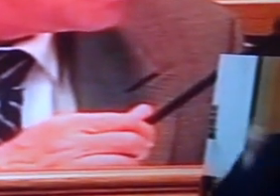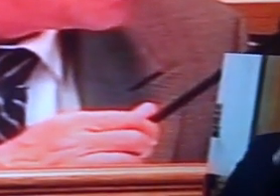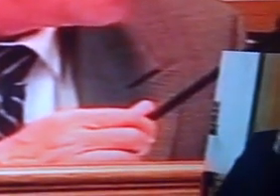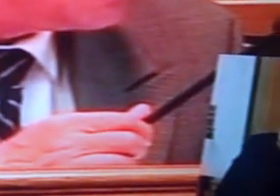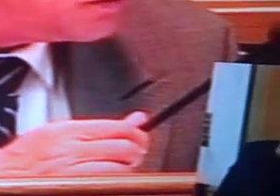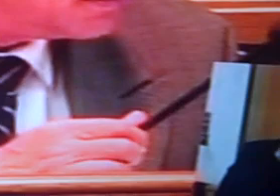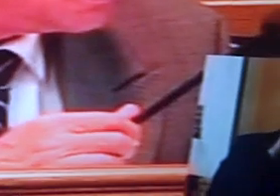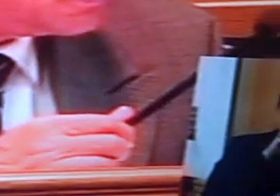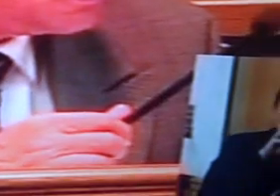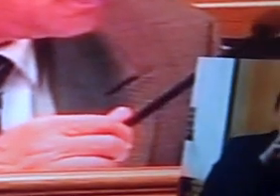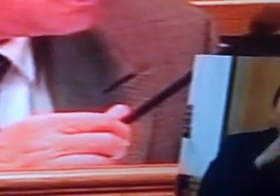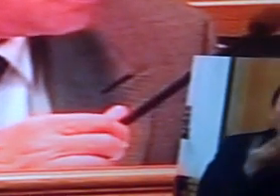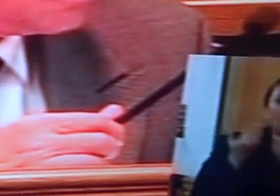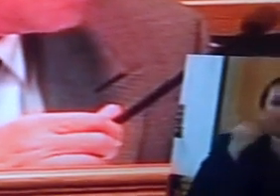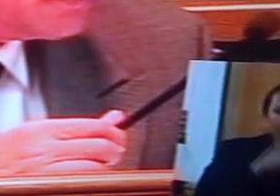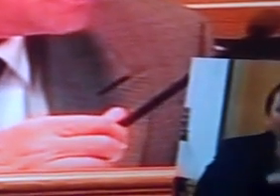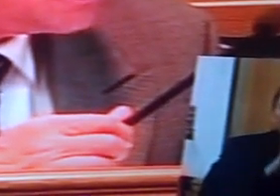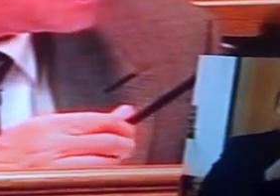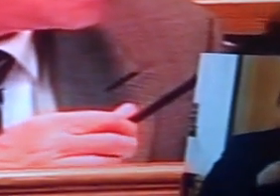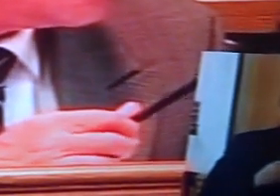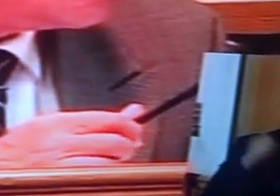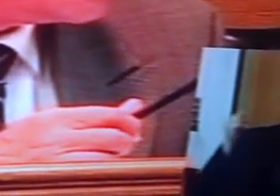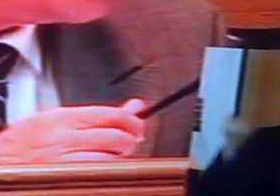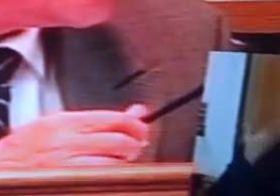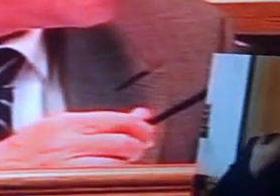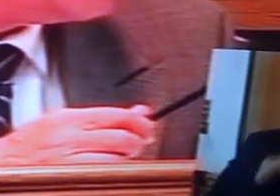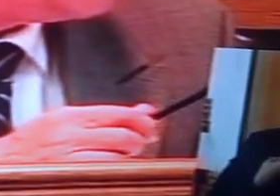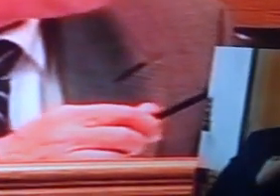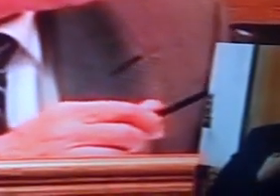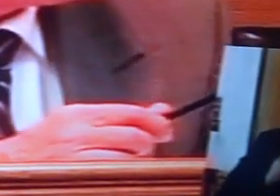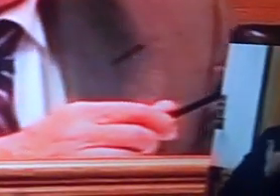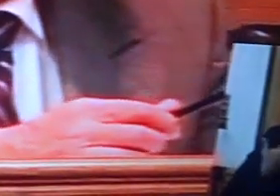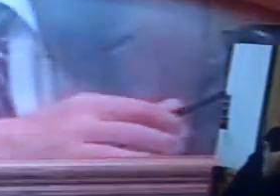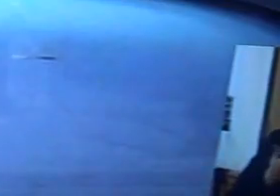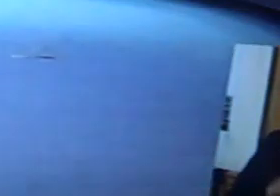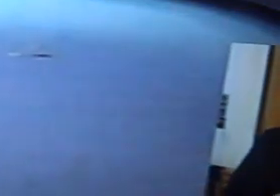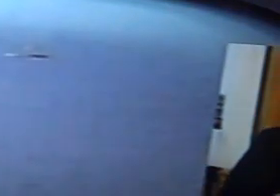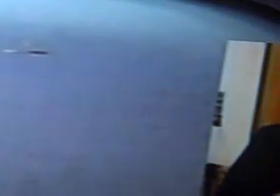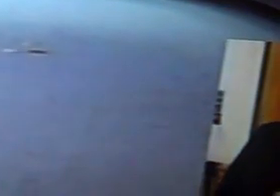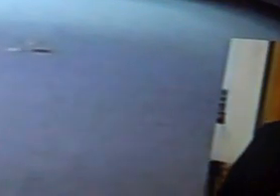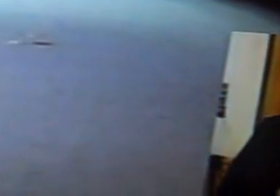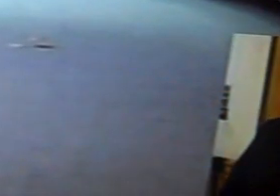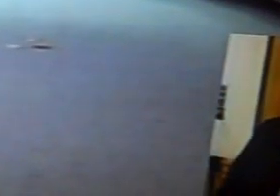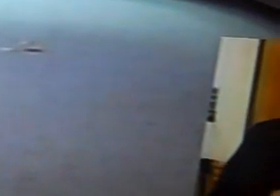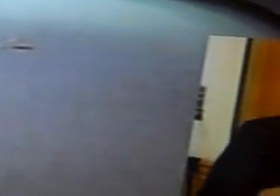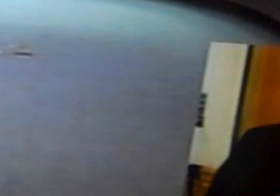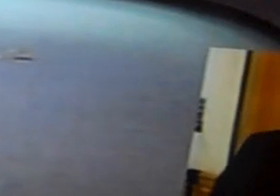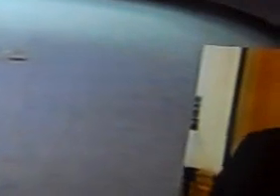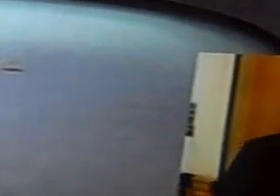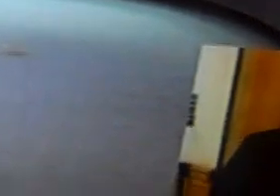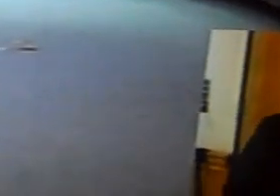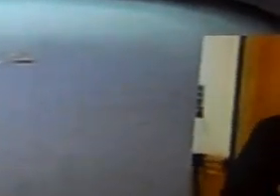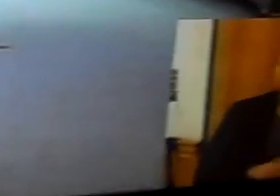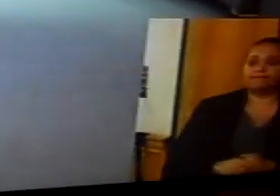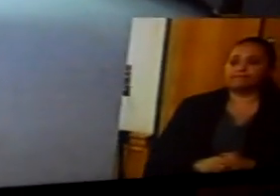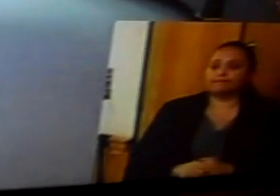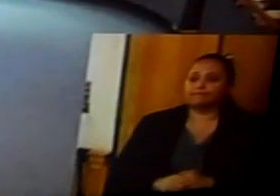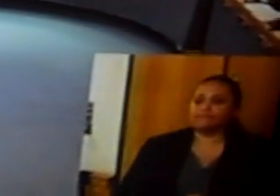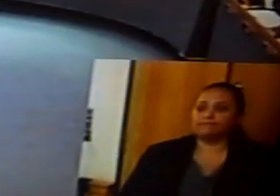once again, there was only one vendor that submitted. Um, Mrs. Navoidia?